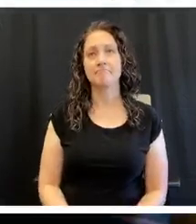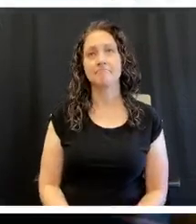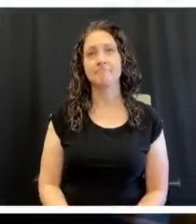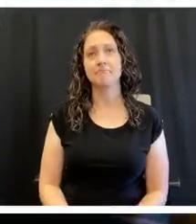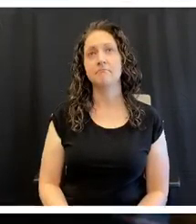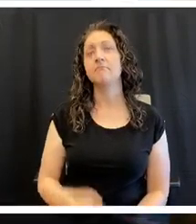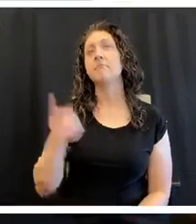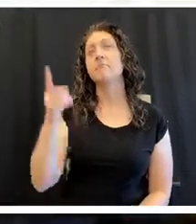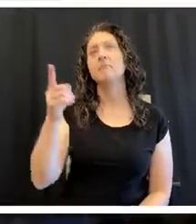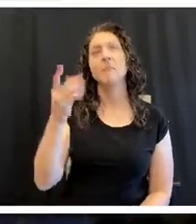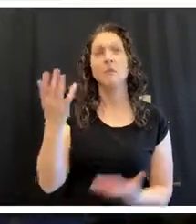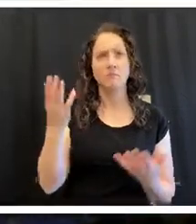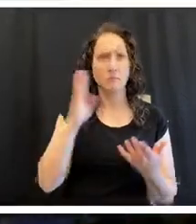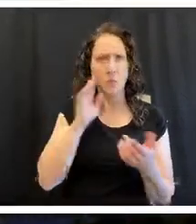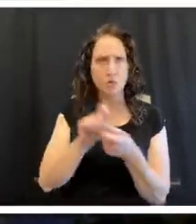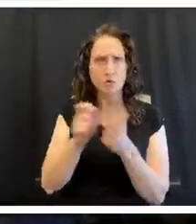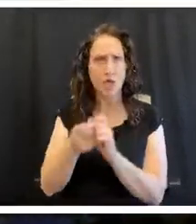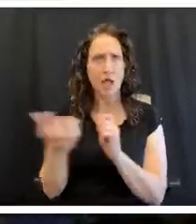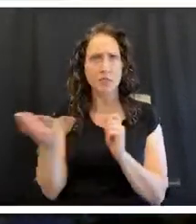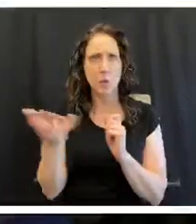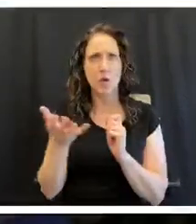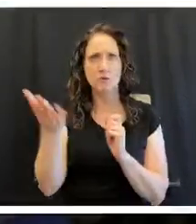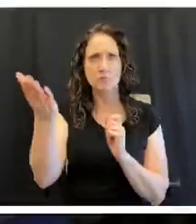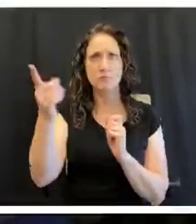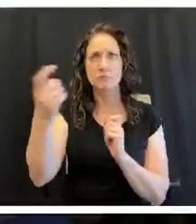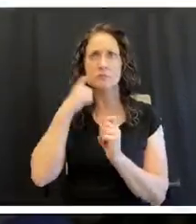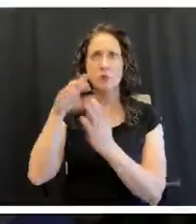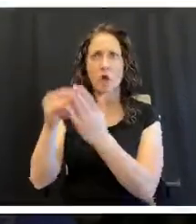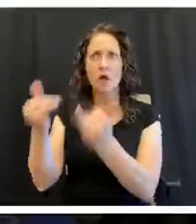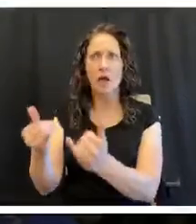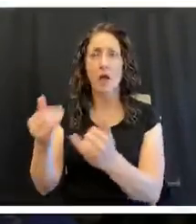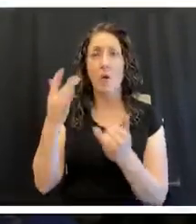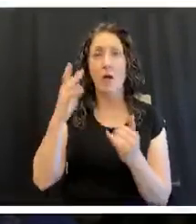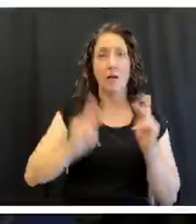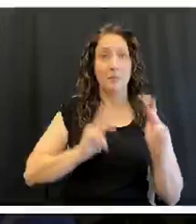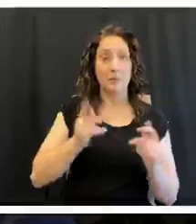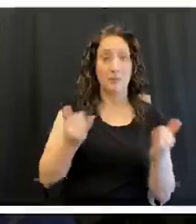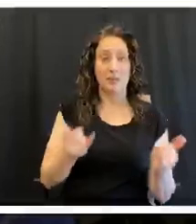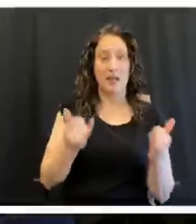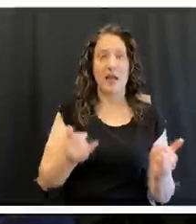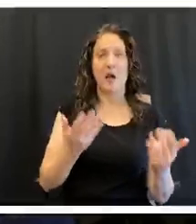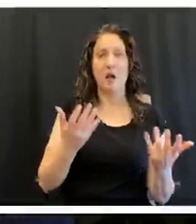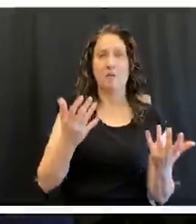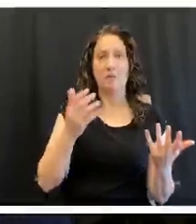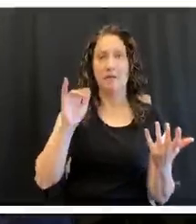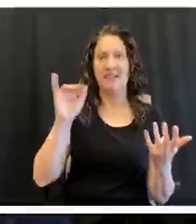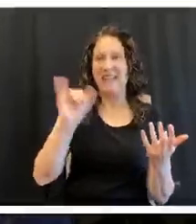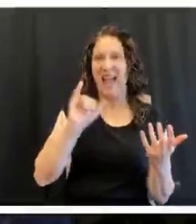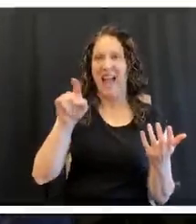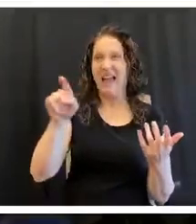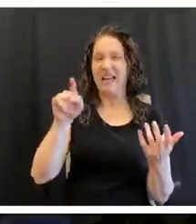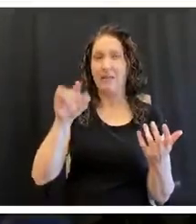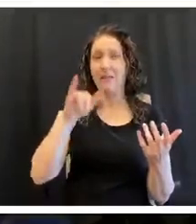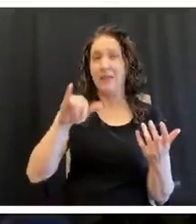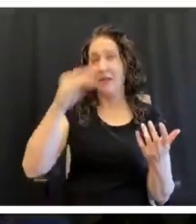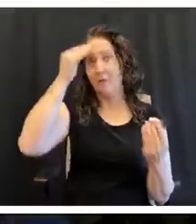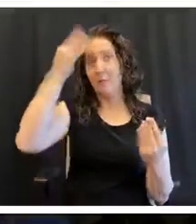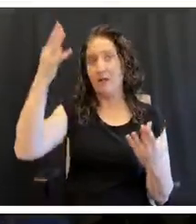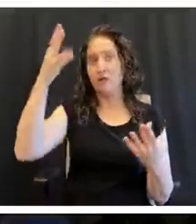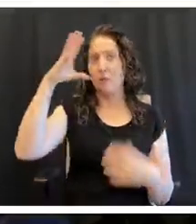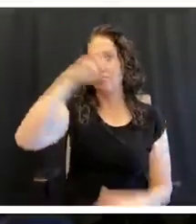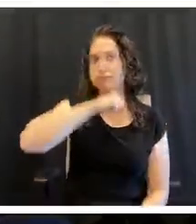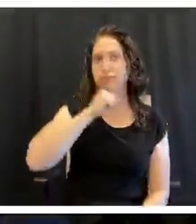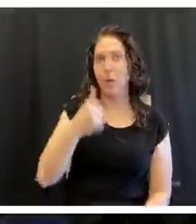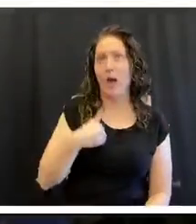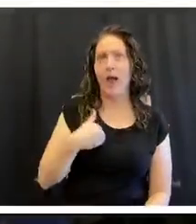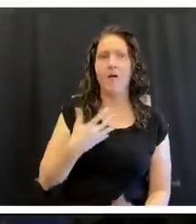And what would you have done? What would you have changed? You know, I think a lot of people are missing that knowledge. They don't know what is healthy